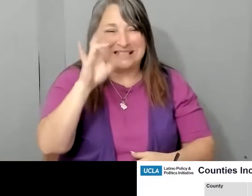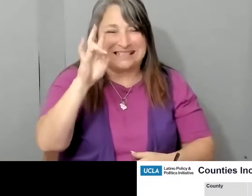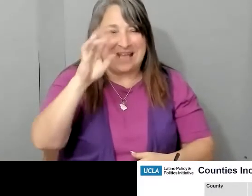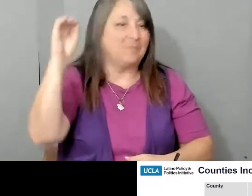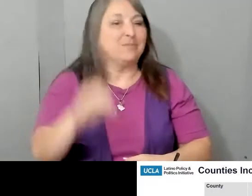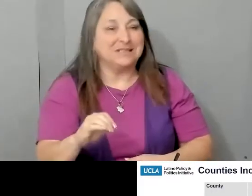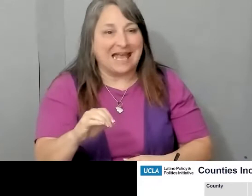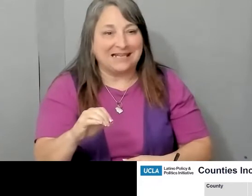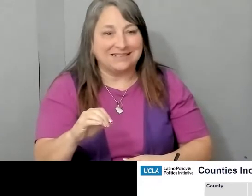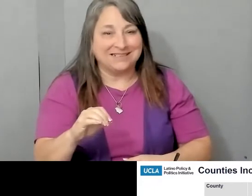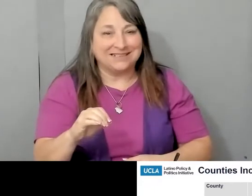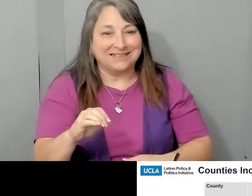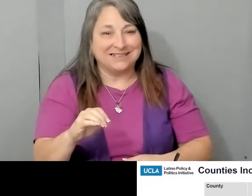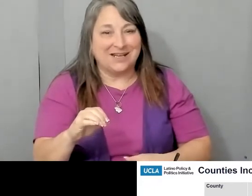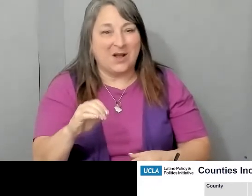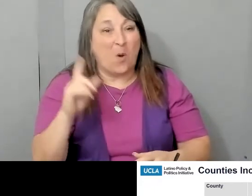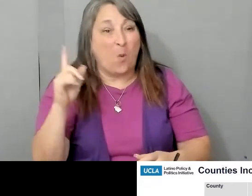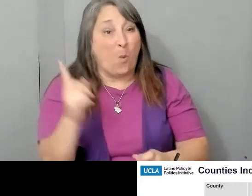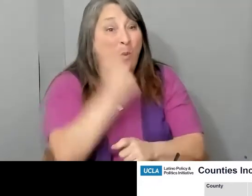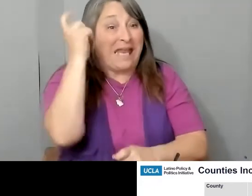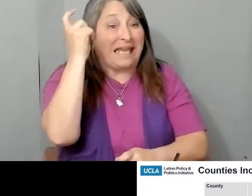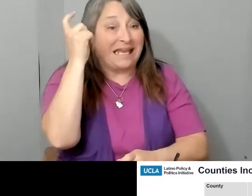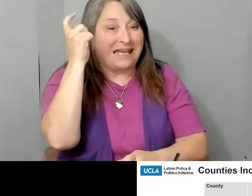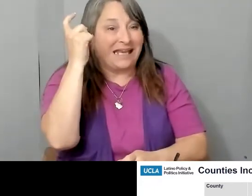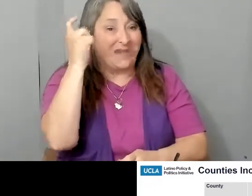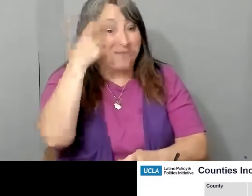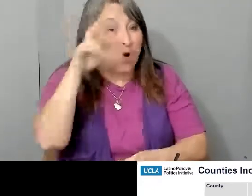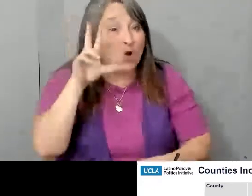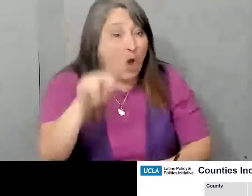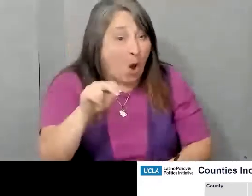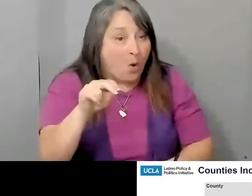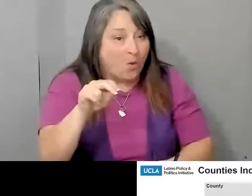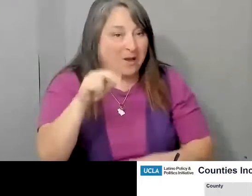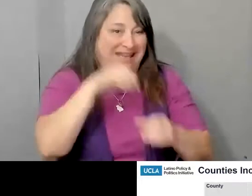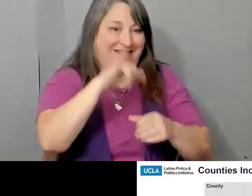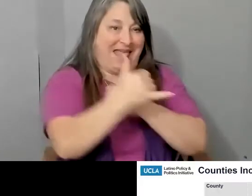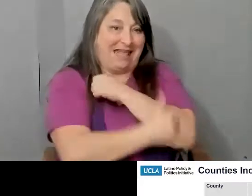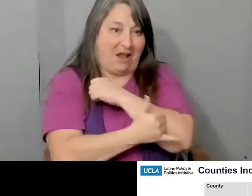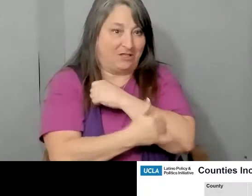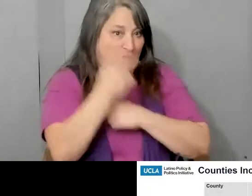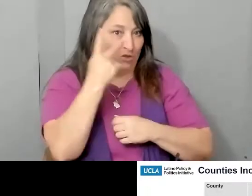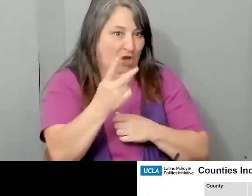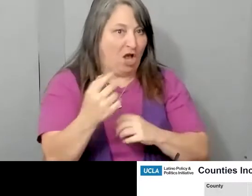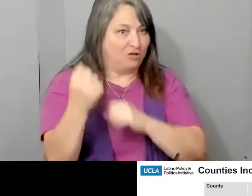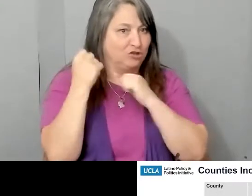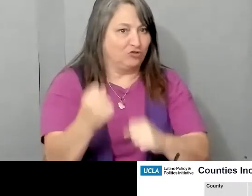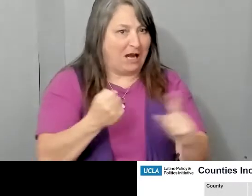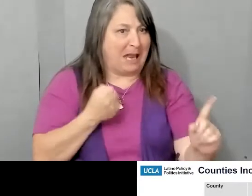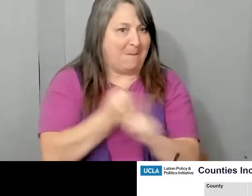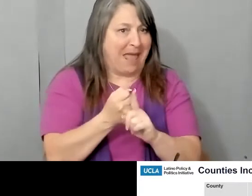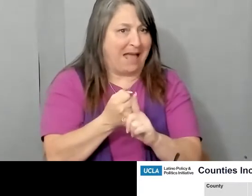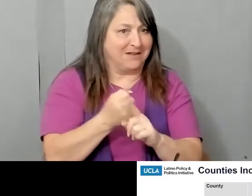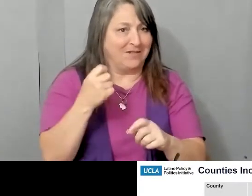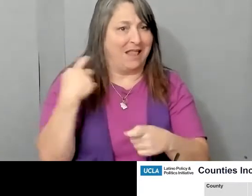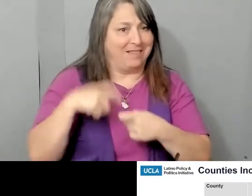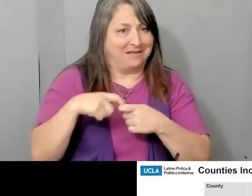point win for the 1.7 on recall in that county. So you see the role of Latino voters there. Another place I want to show